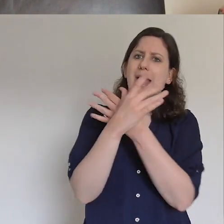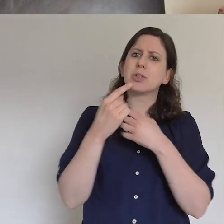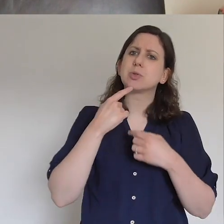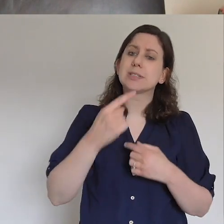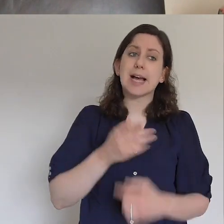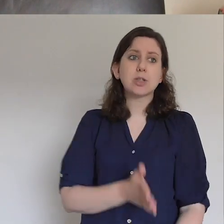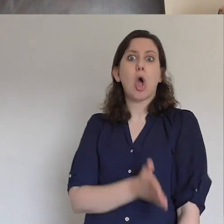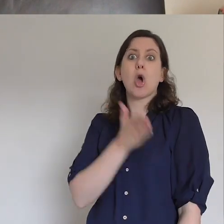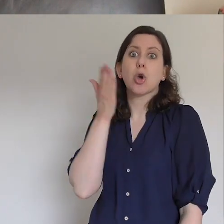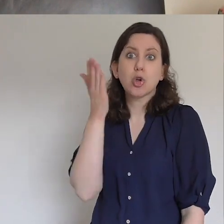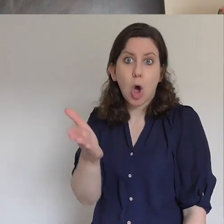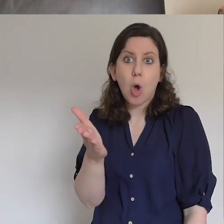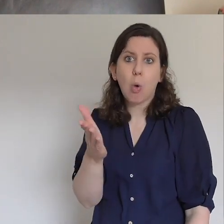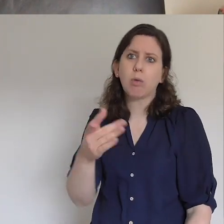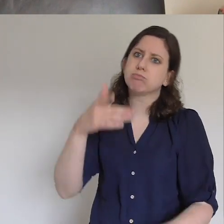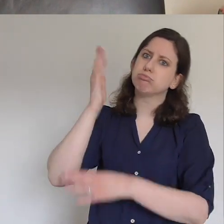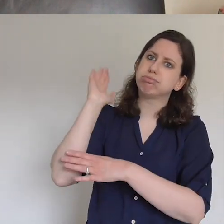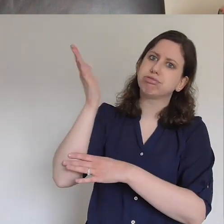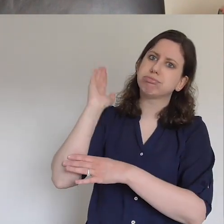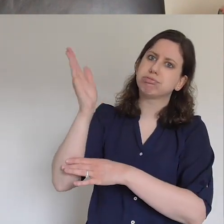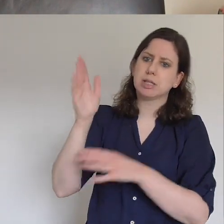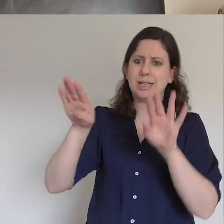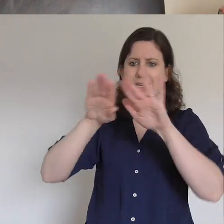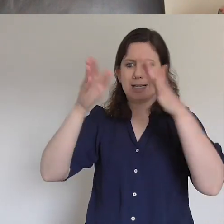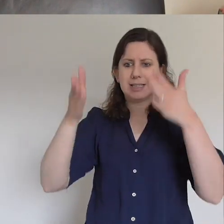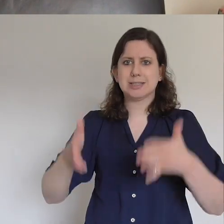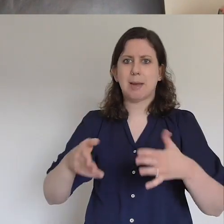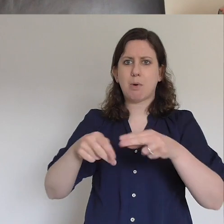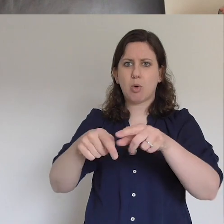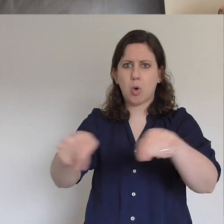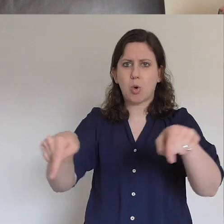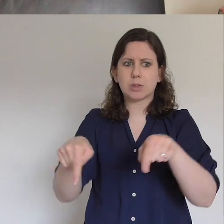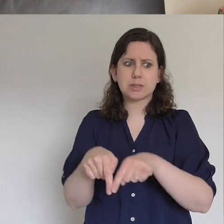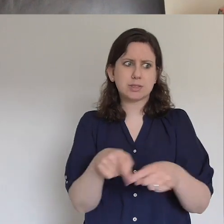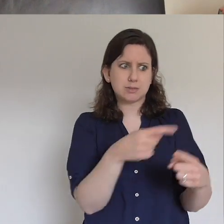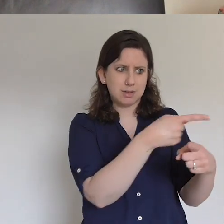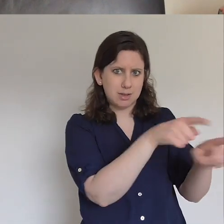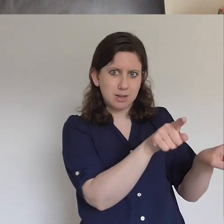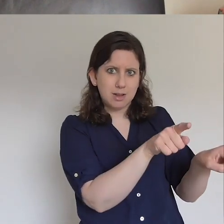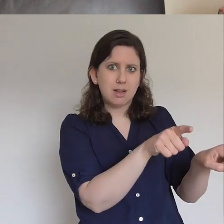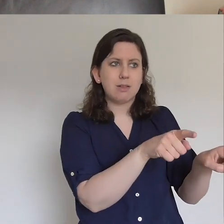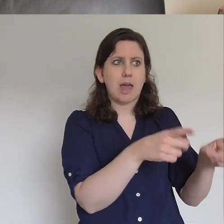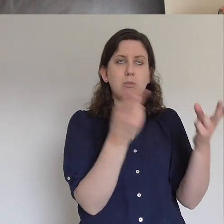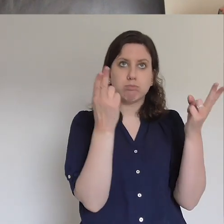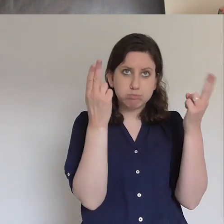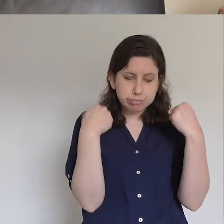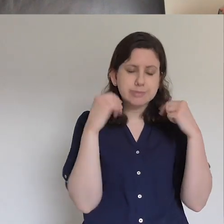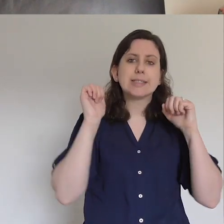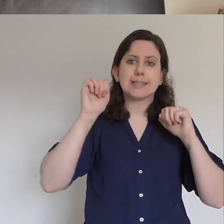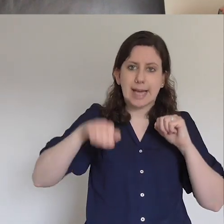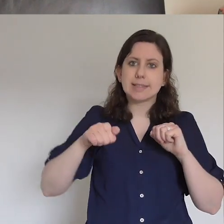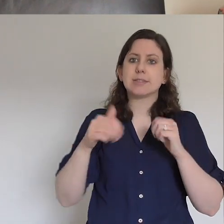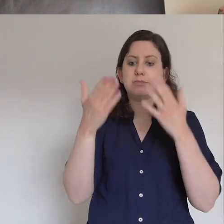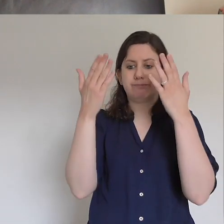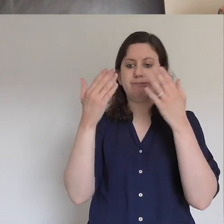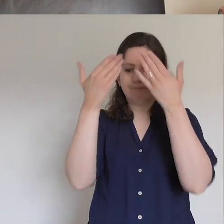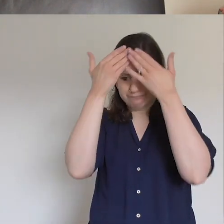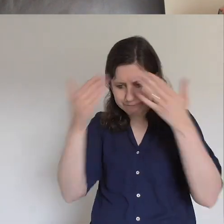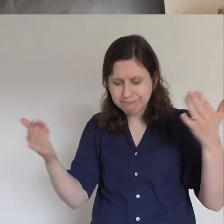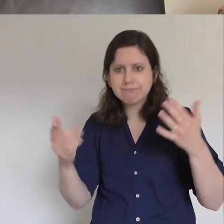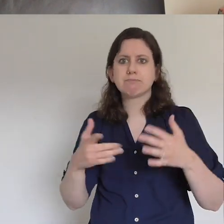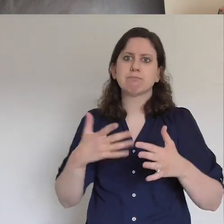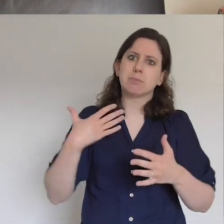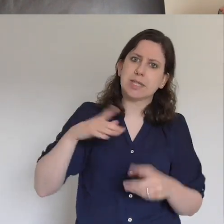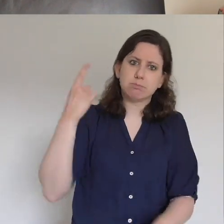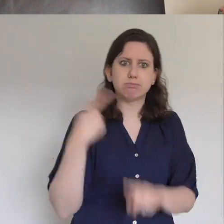and they go. They just go into the temple courts. Like there's something there about them taking the message like it's urgent